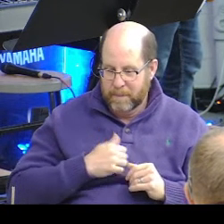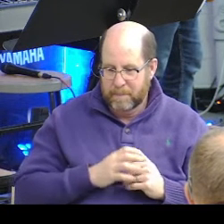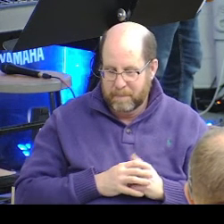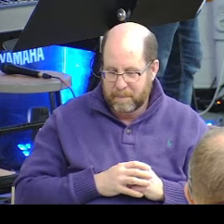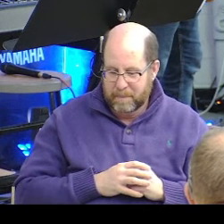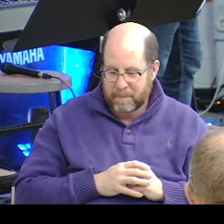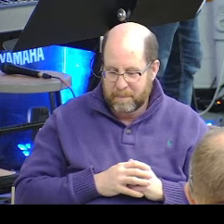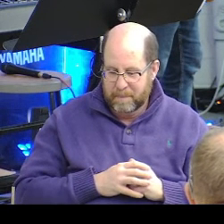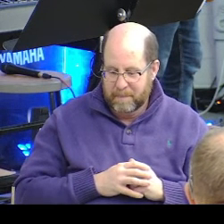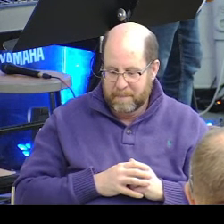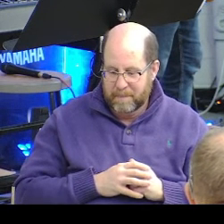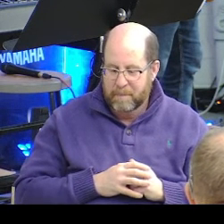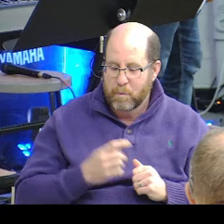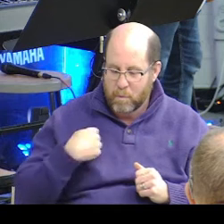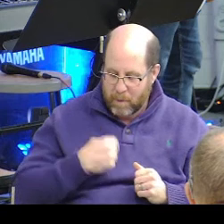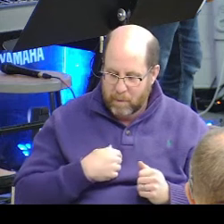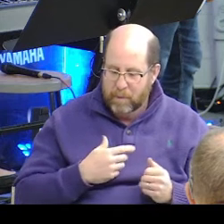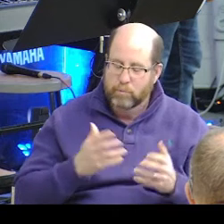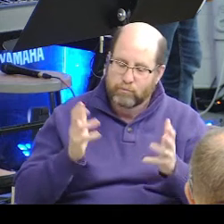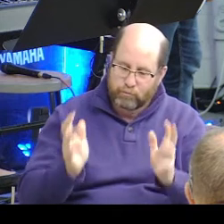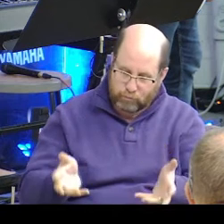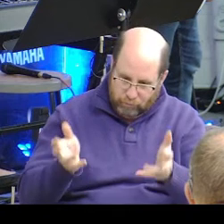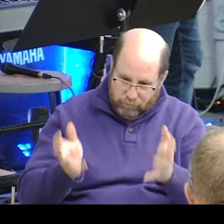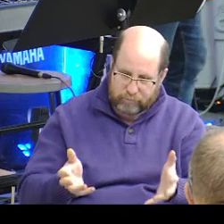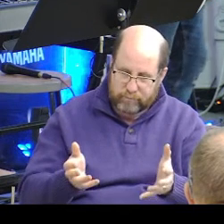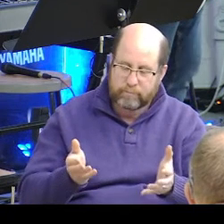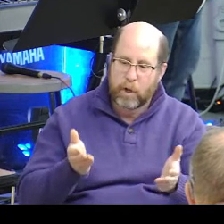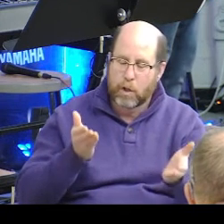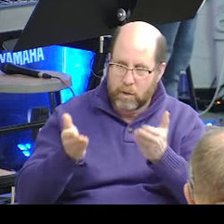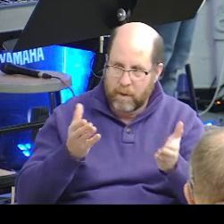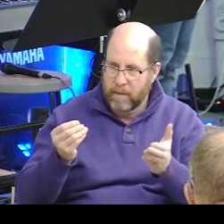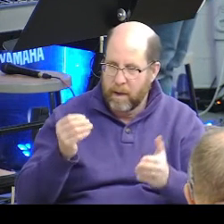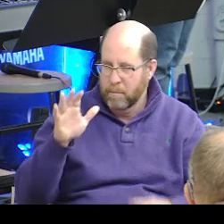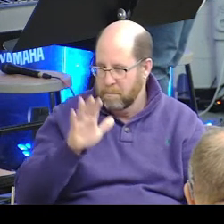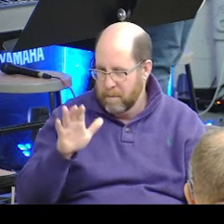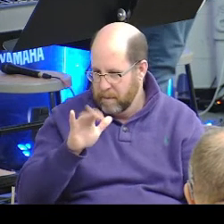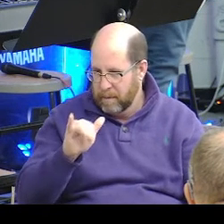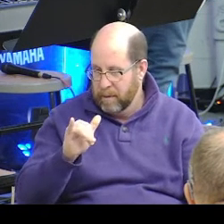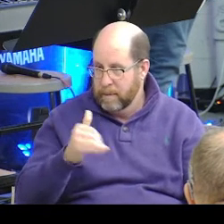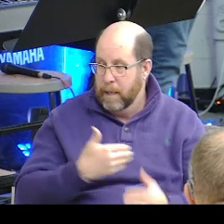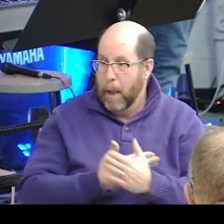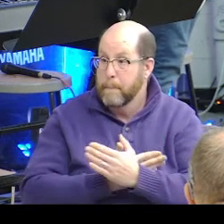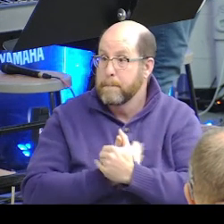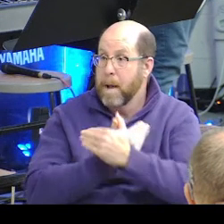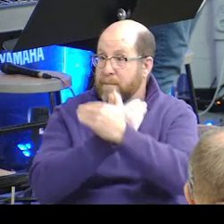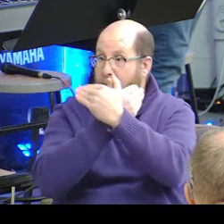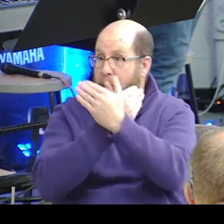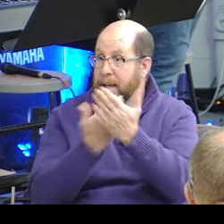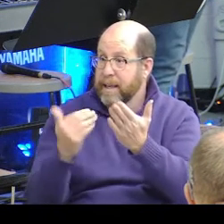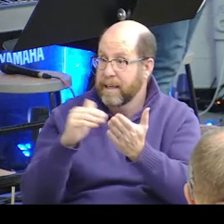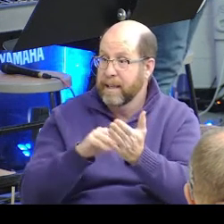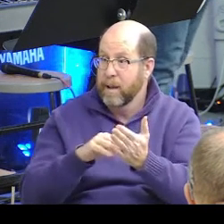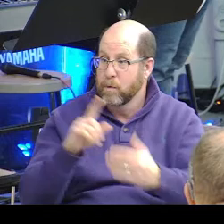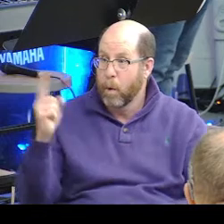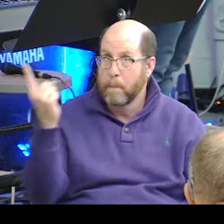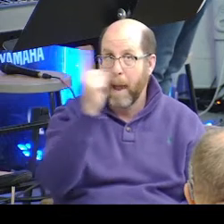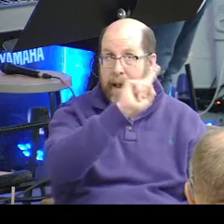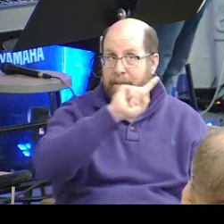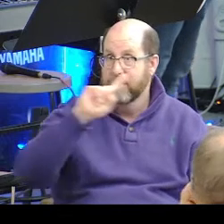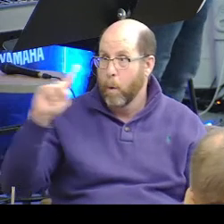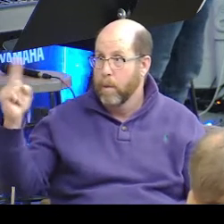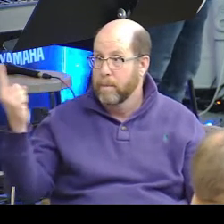And we were talking about the service and right above us was a butterfly running back and forth